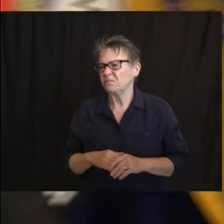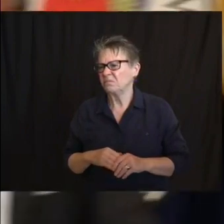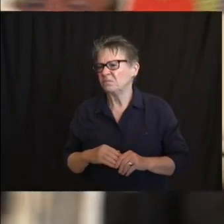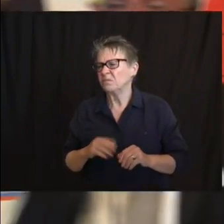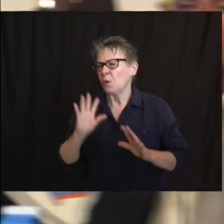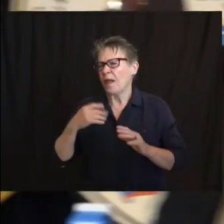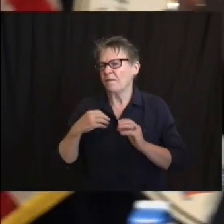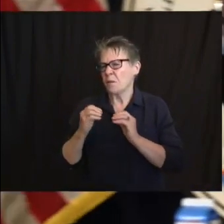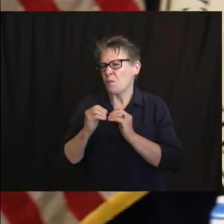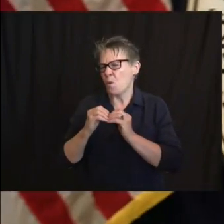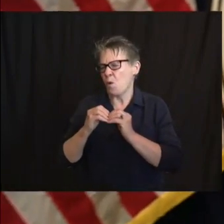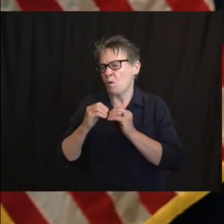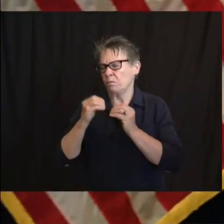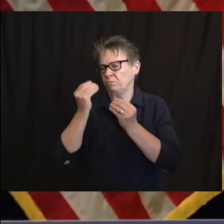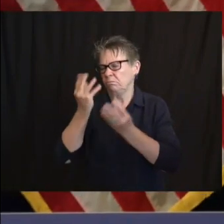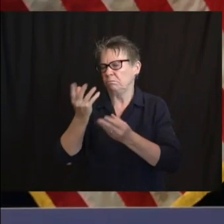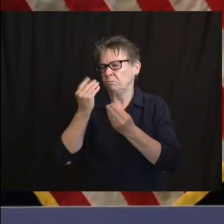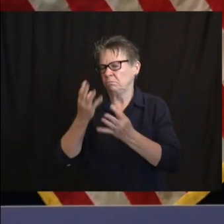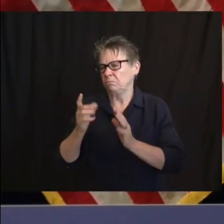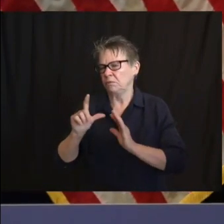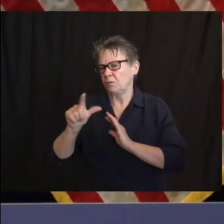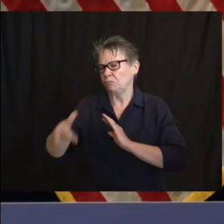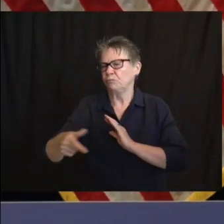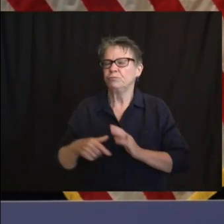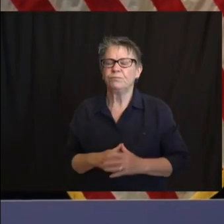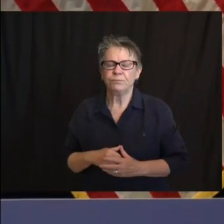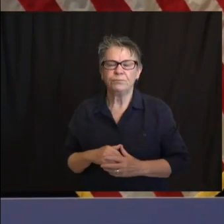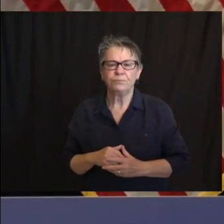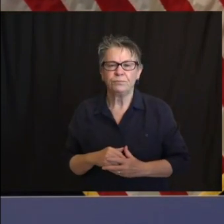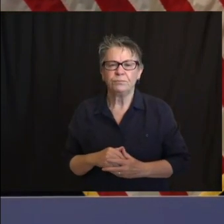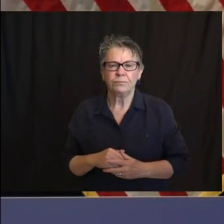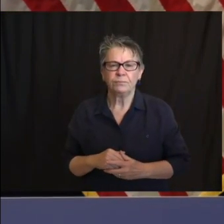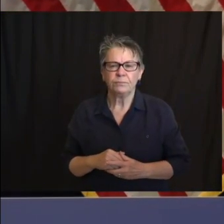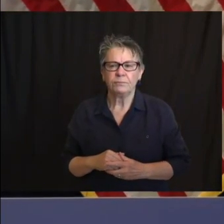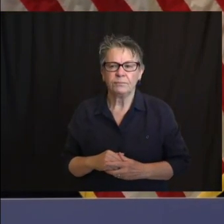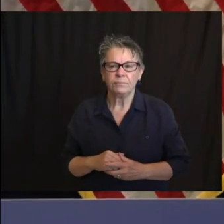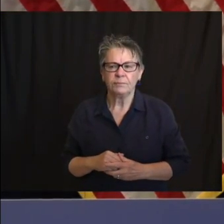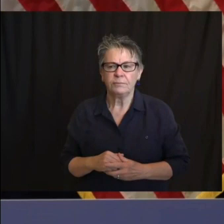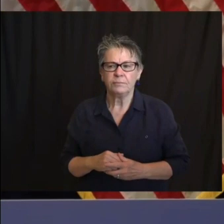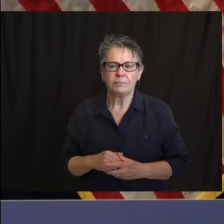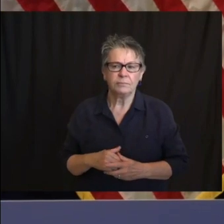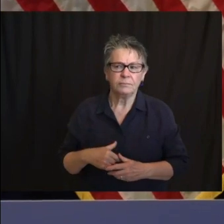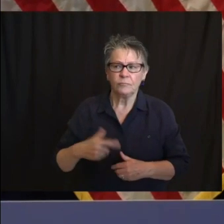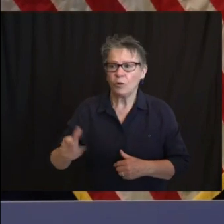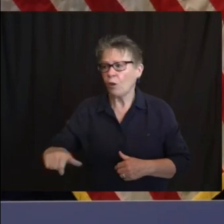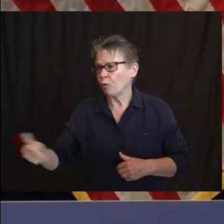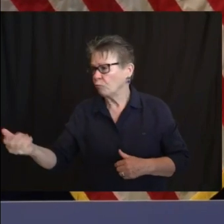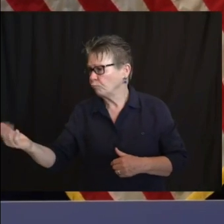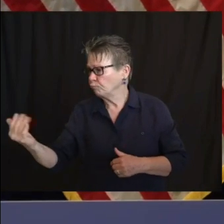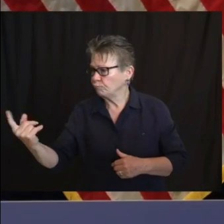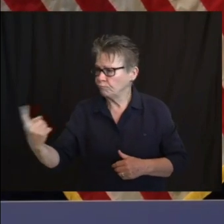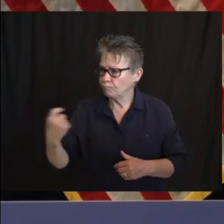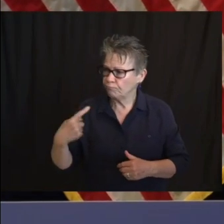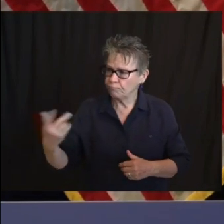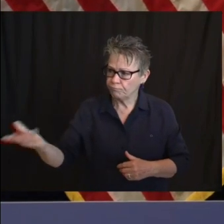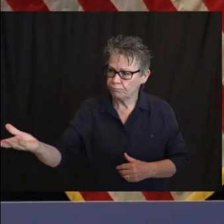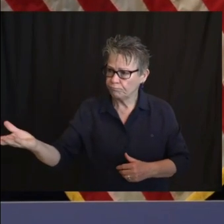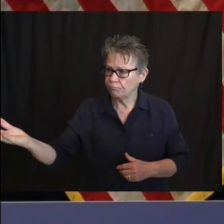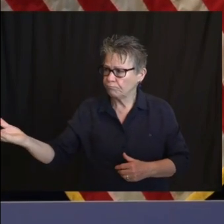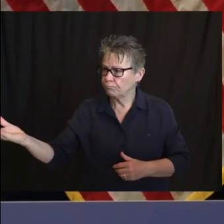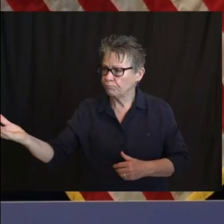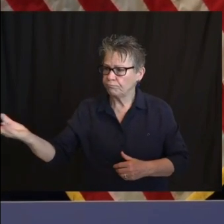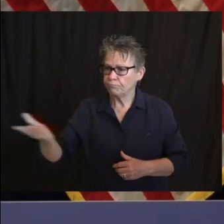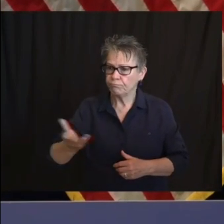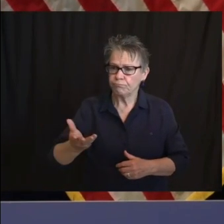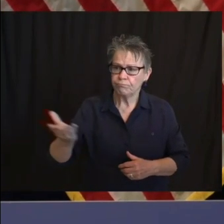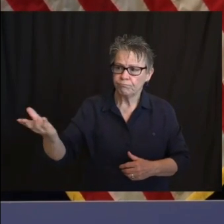Thanks, Elise. Do you have anything, sir? You good? Matt will come across, as I usually do when you're here, don't pull a hamstring coming in